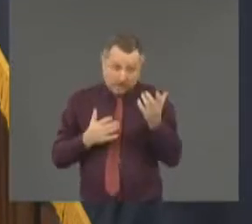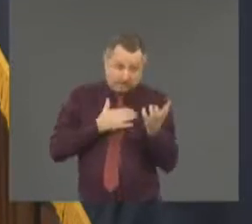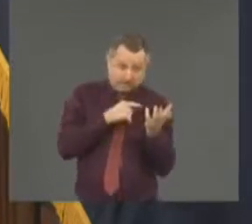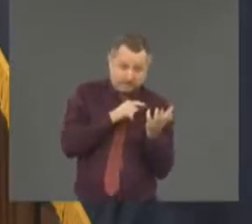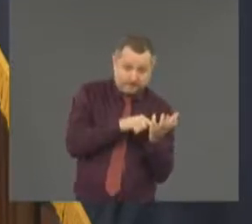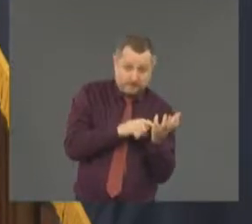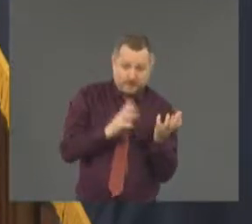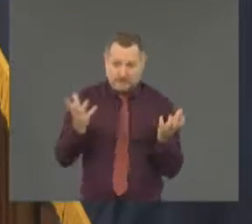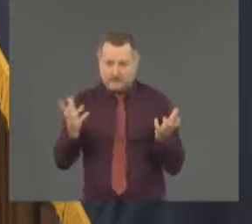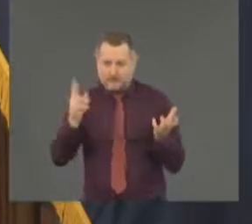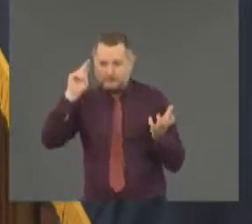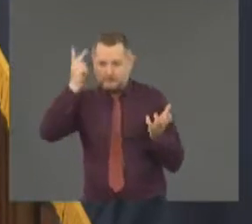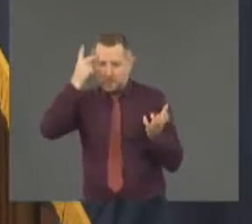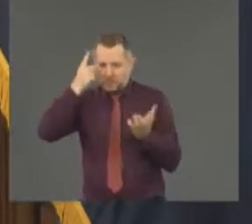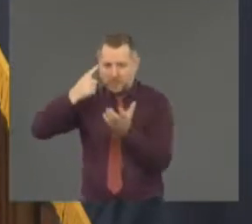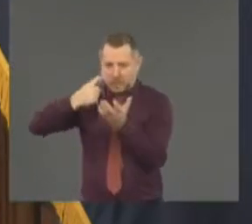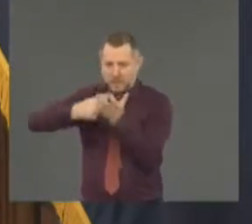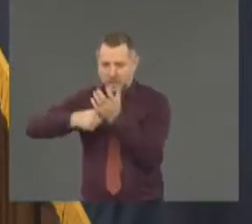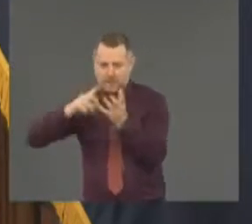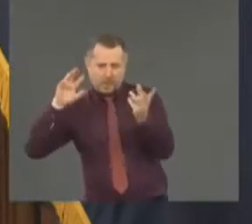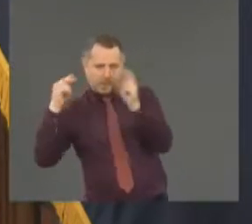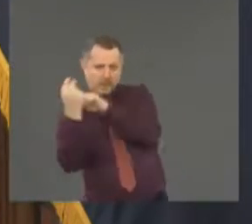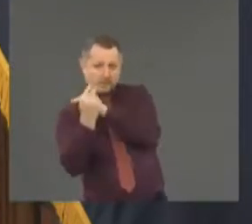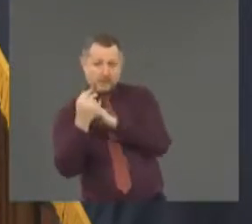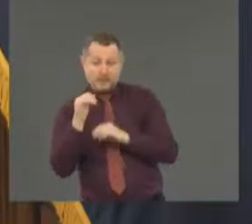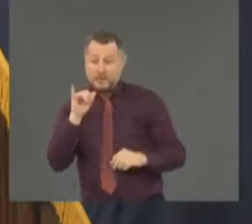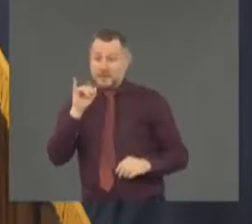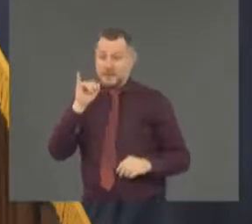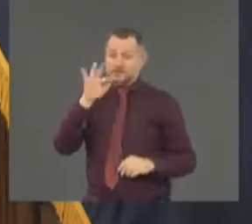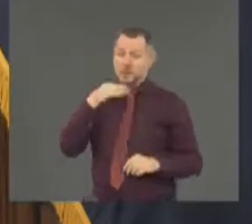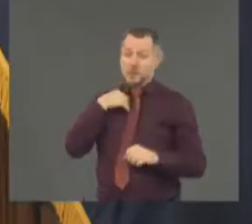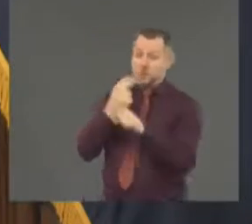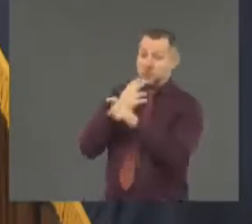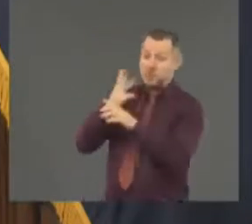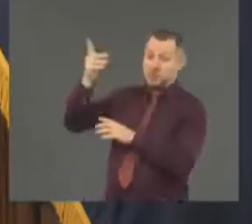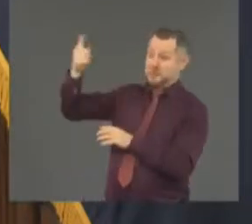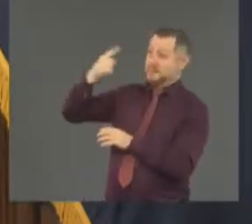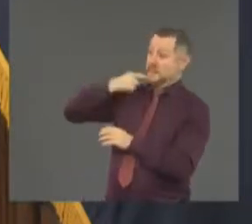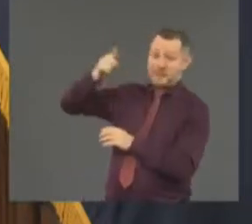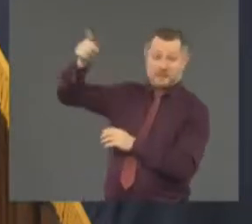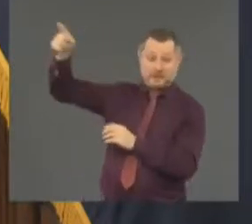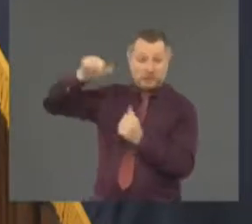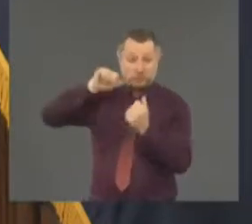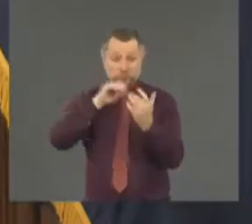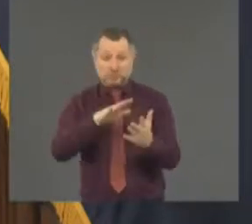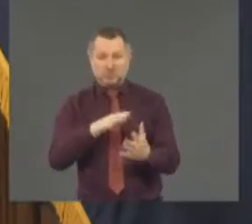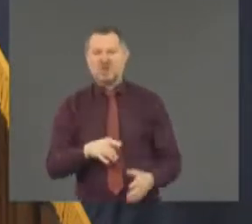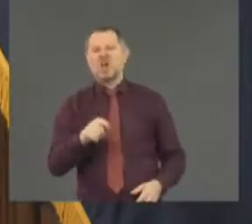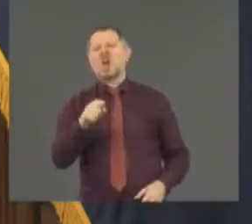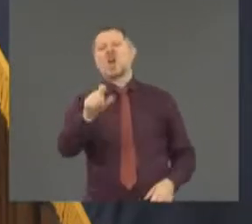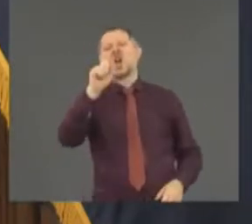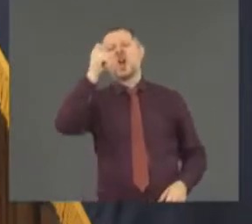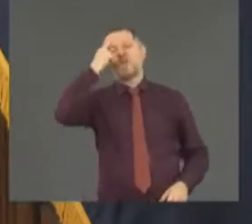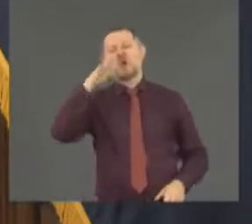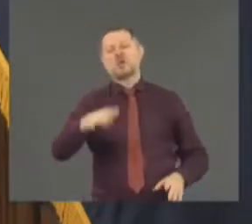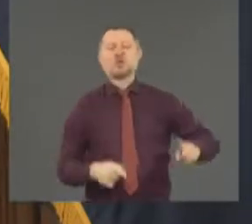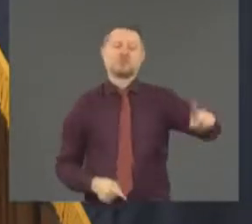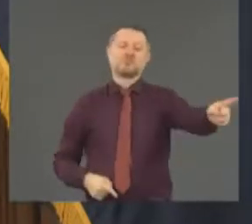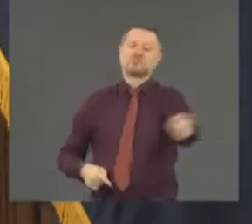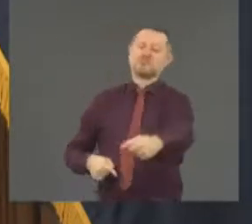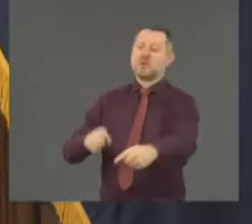talking about. The governors should just bring in the National Guard over the mayors.